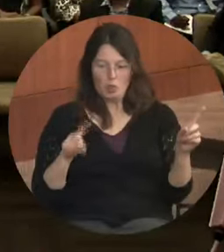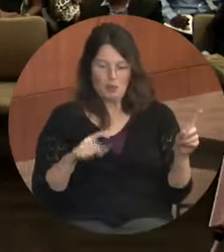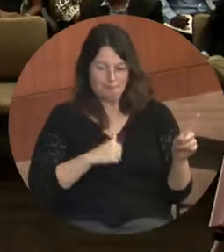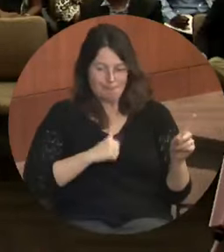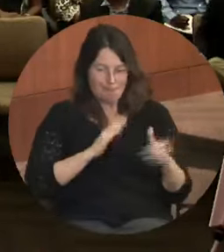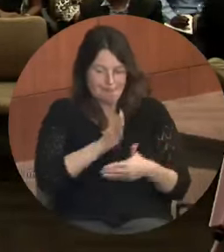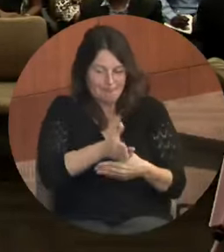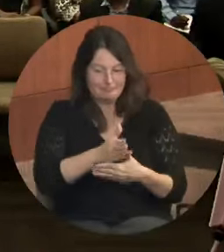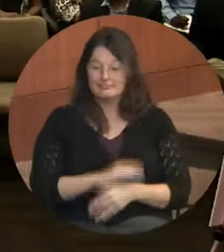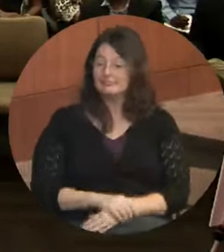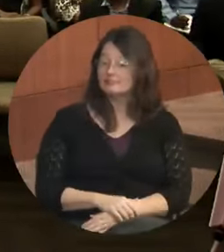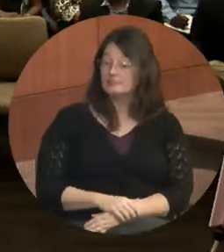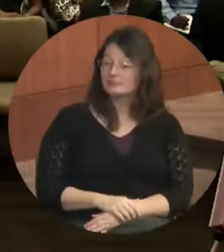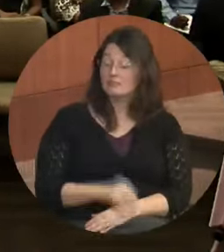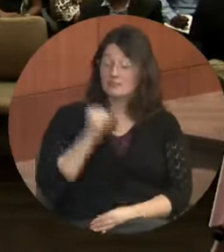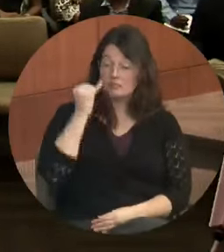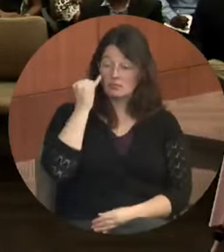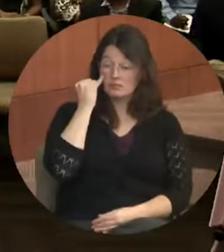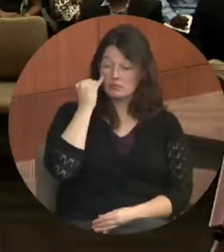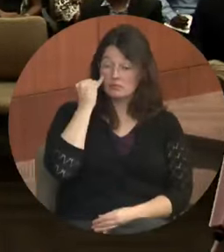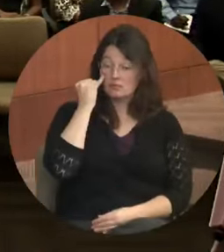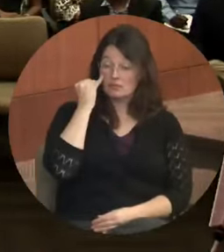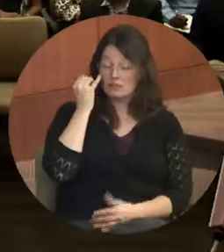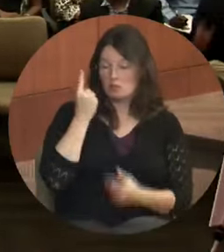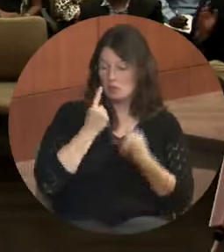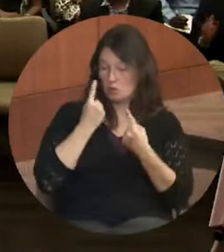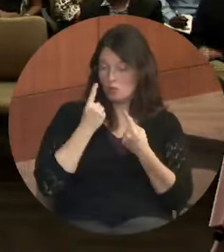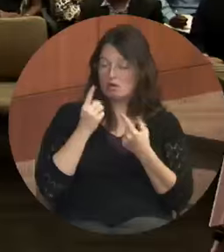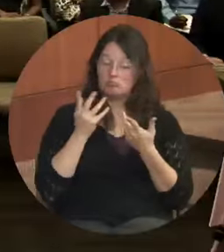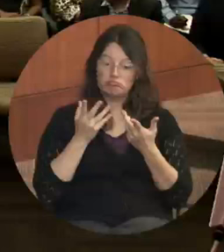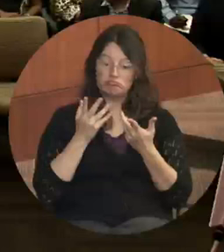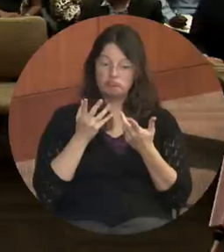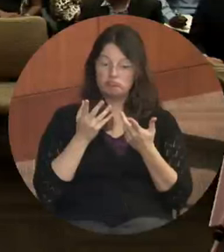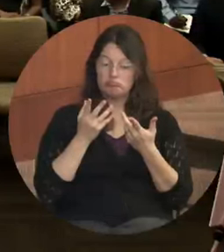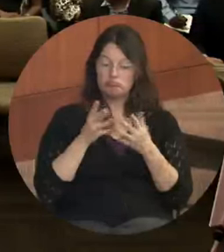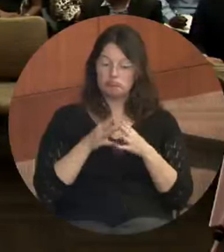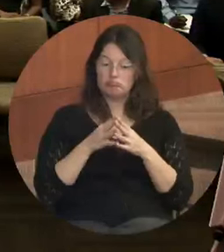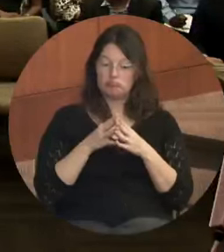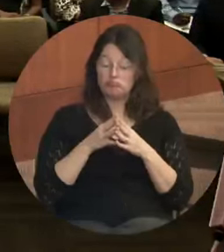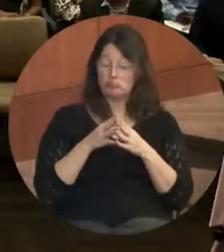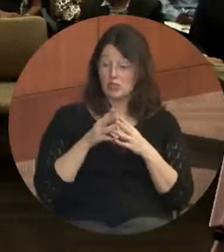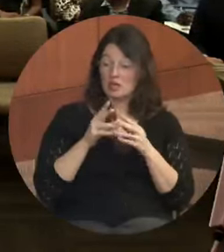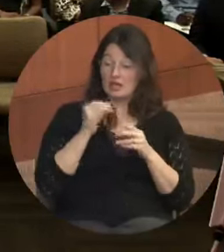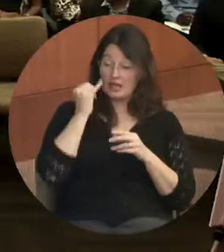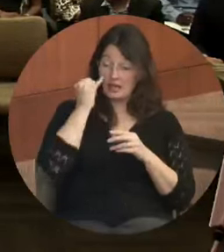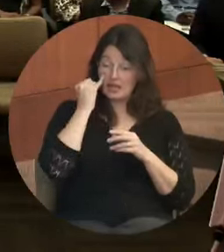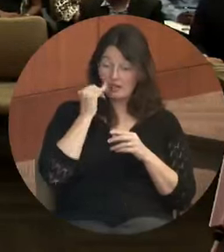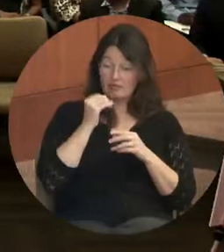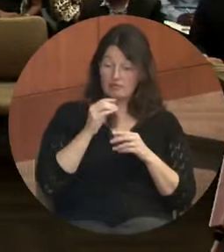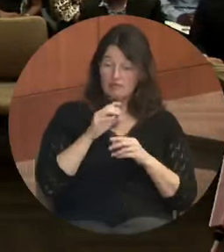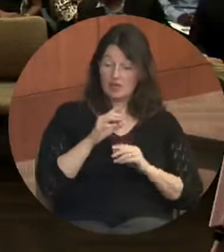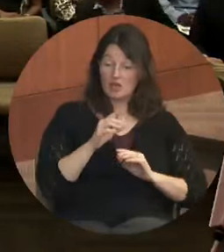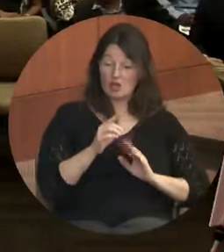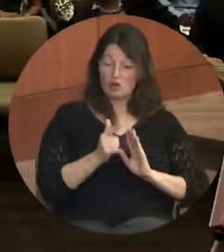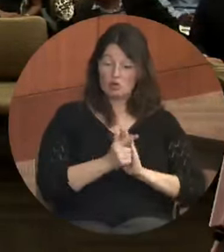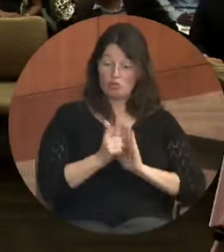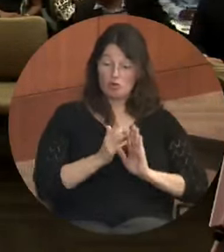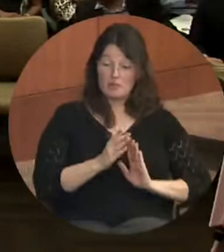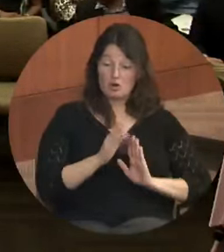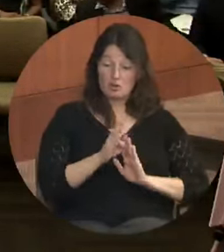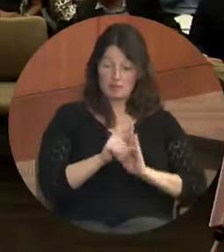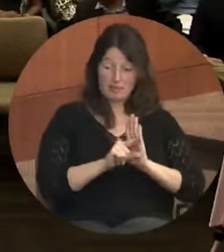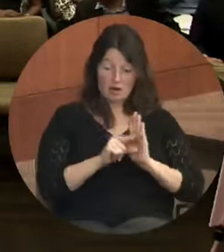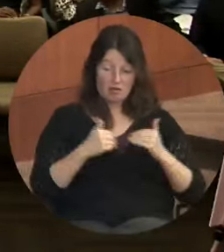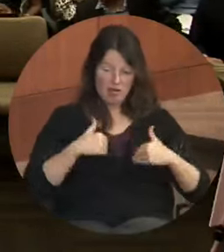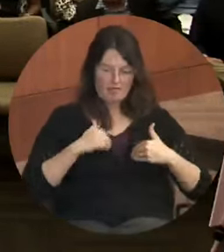So what about the issue of those who have criminal backgrounds? So how can we work to help those